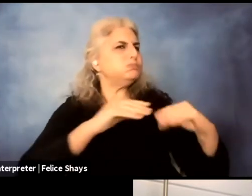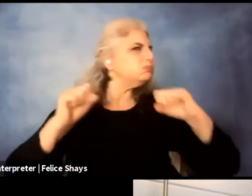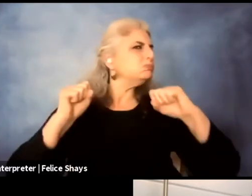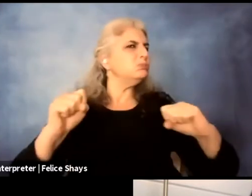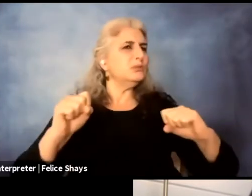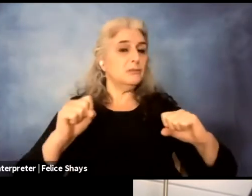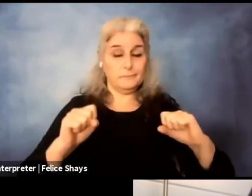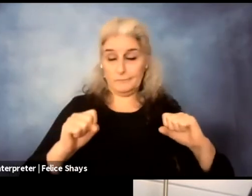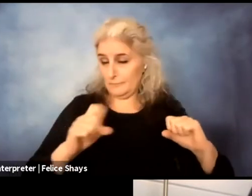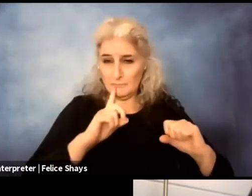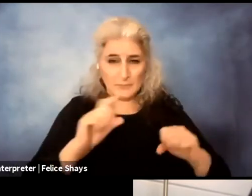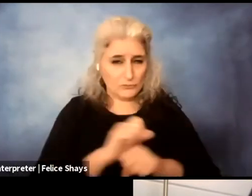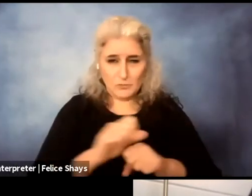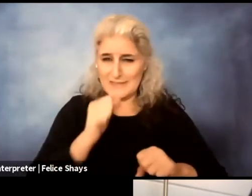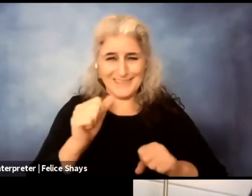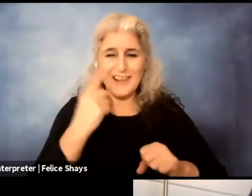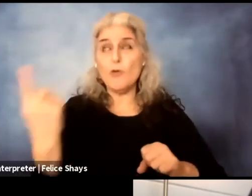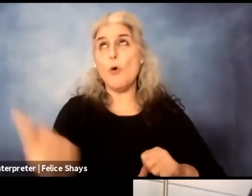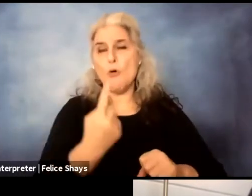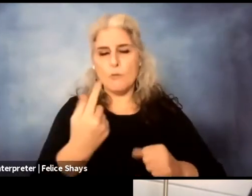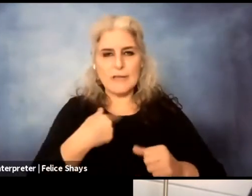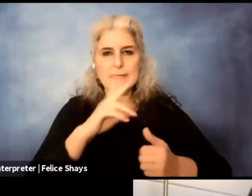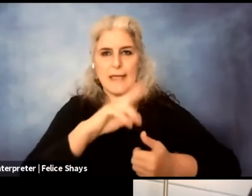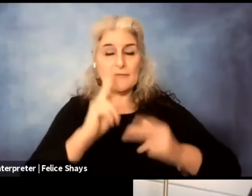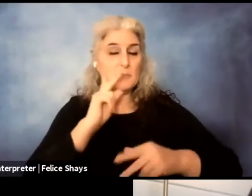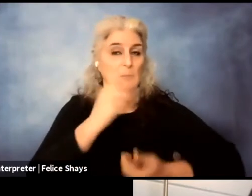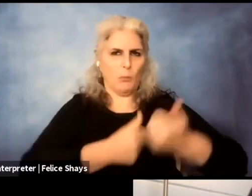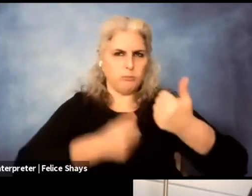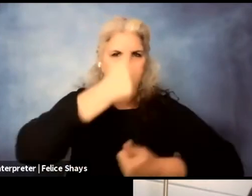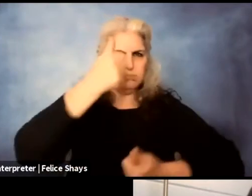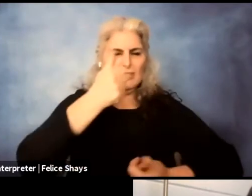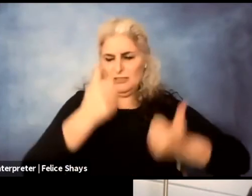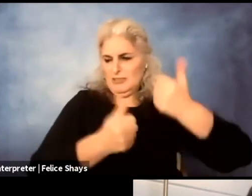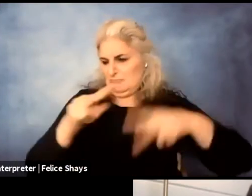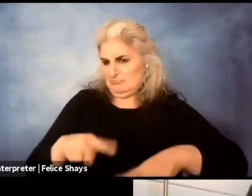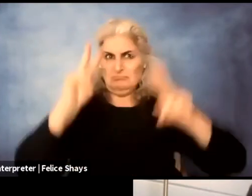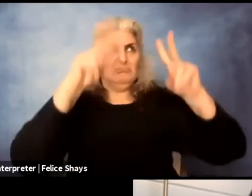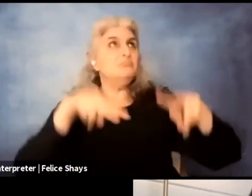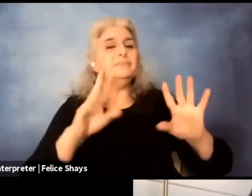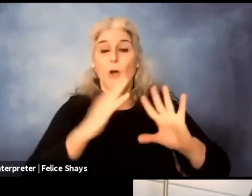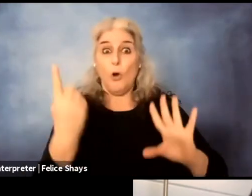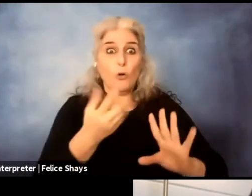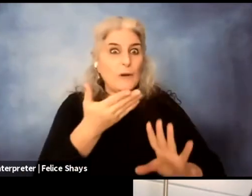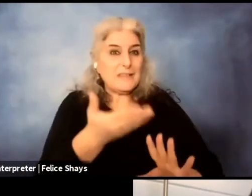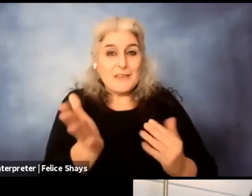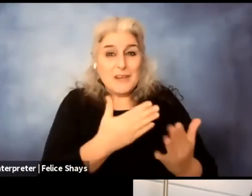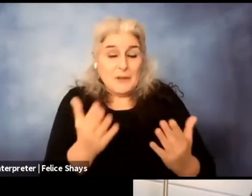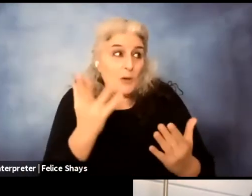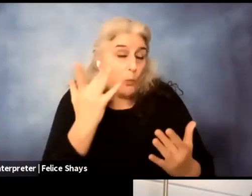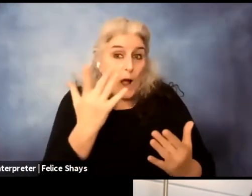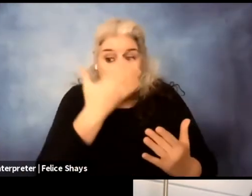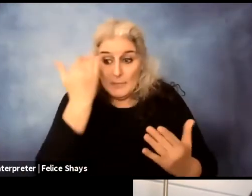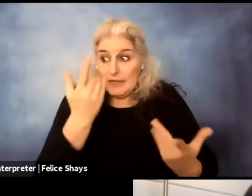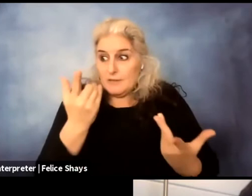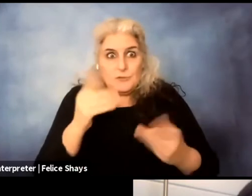And, and there's always power structure and power dynamic that's introduced just, just simply by, you know, being, being in the